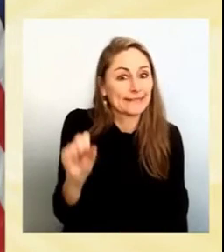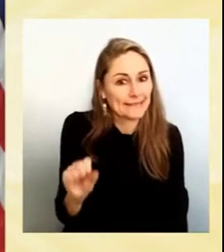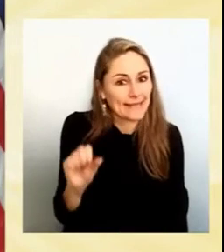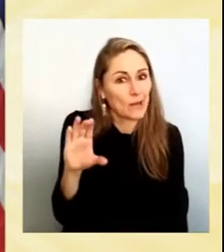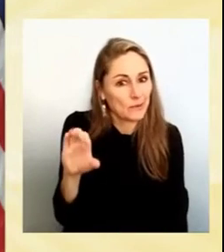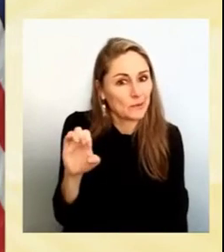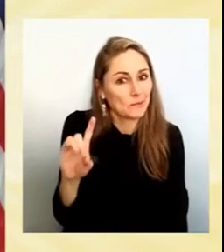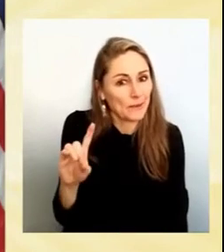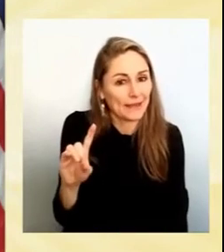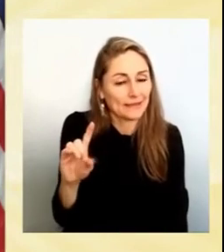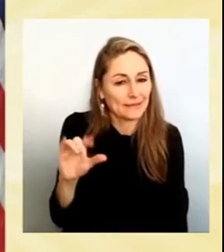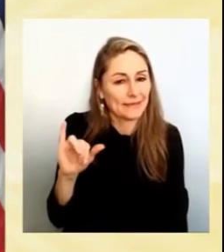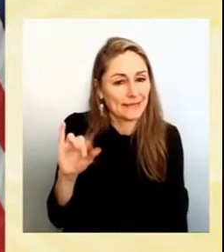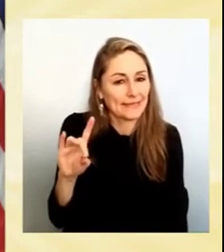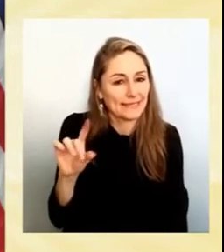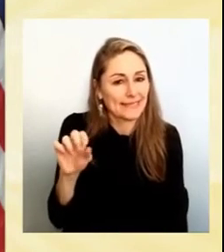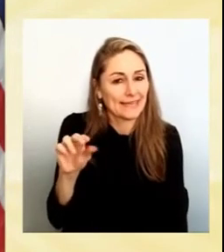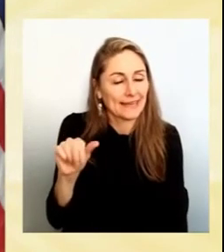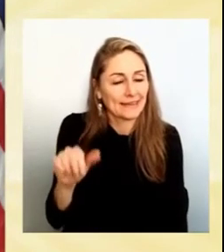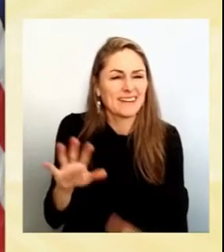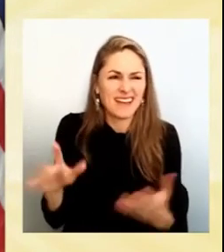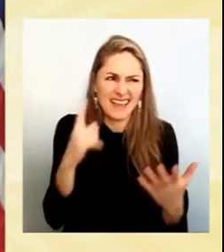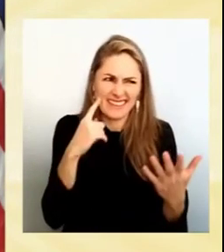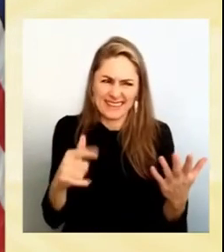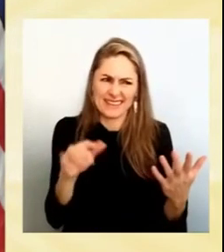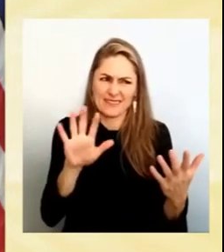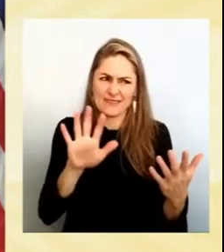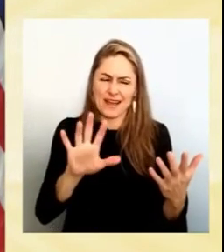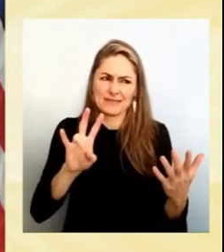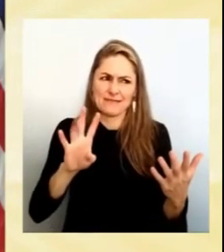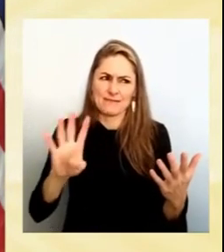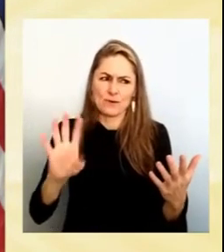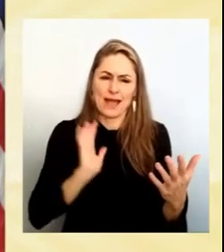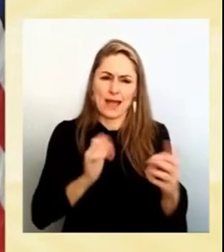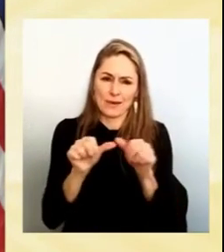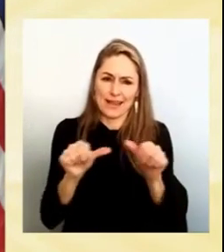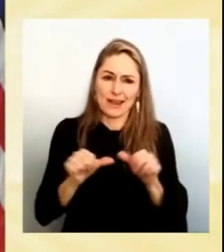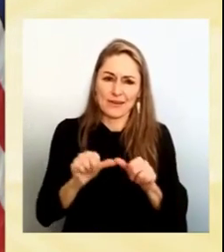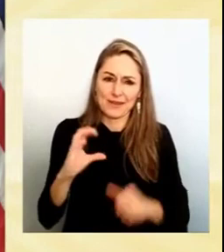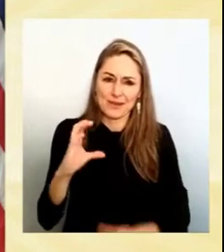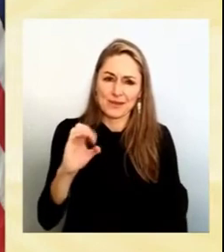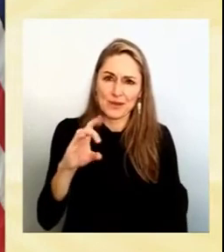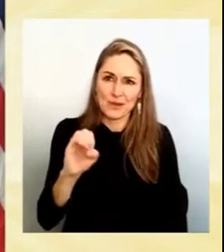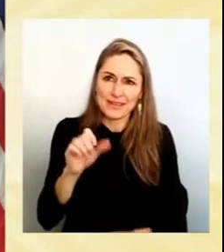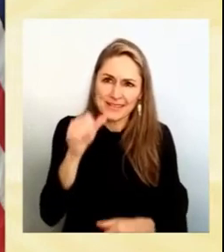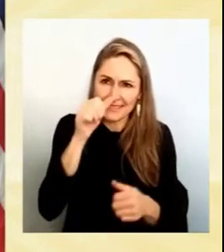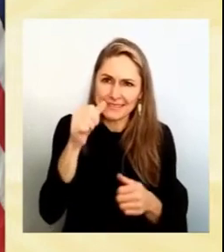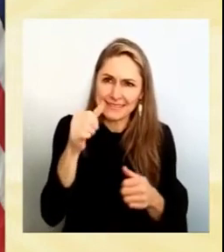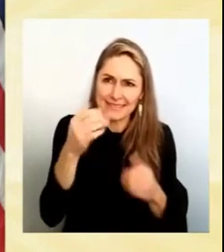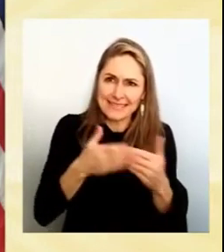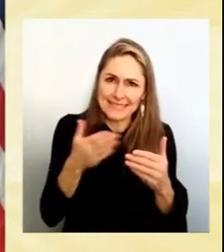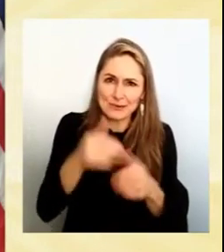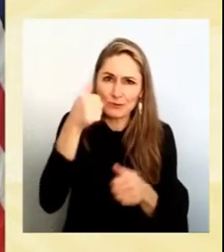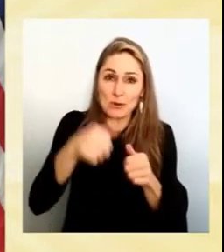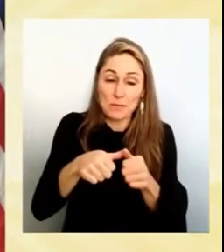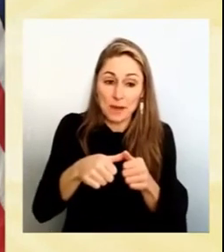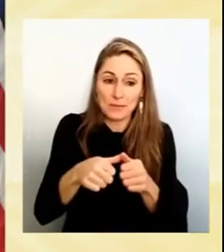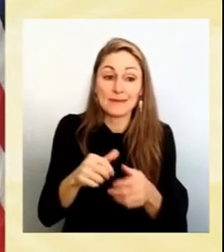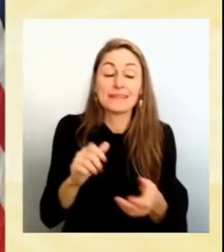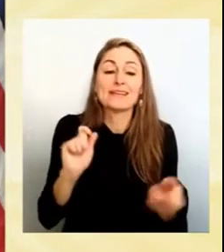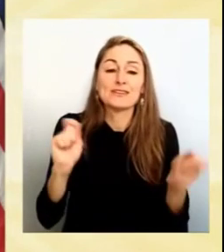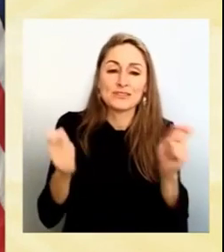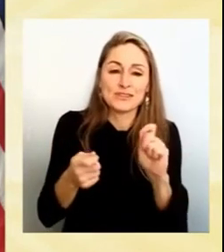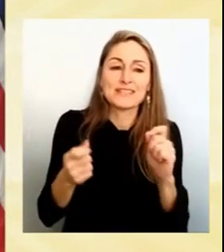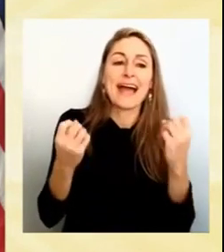little poetic in the fact that our area code 574 makes it very easy for me to always remember, at least until it changes the number of federally recognized